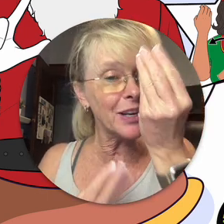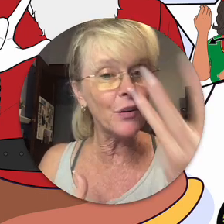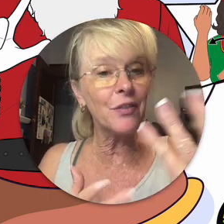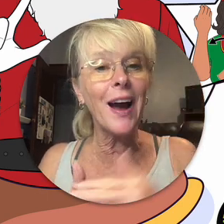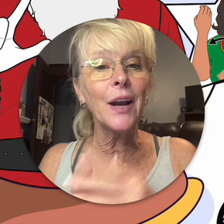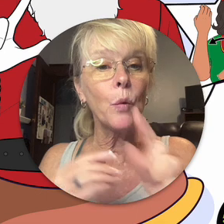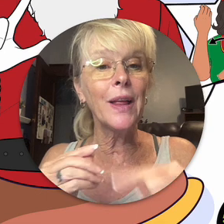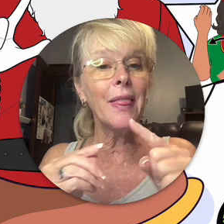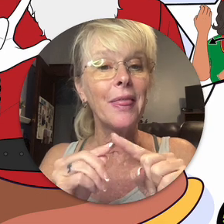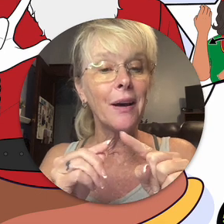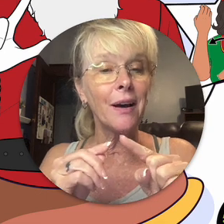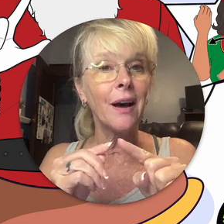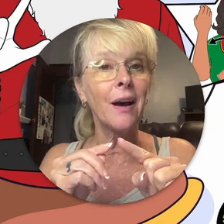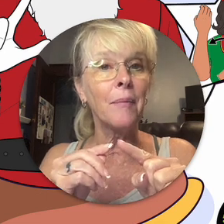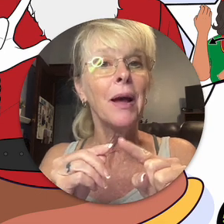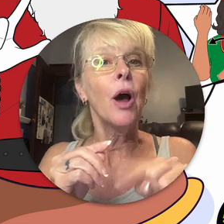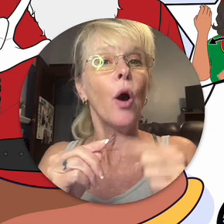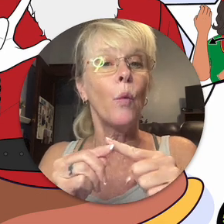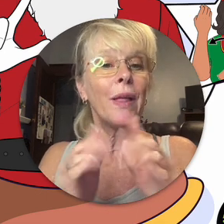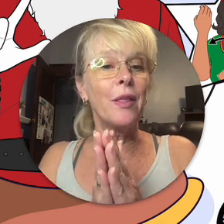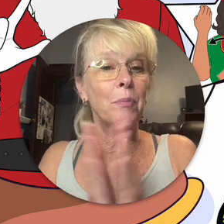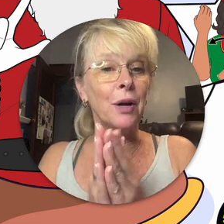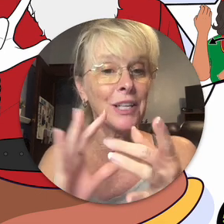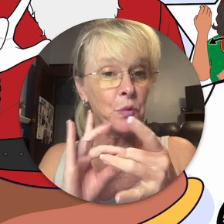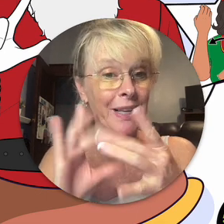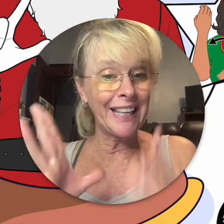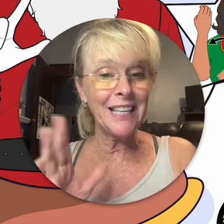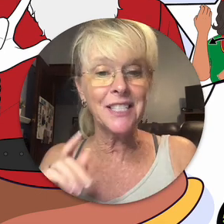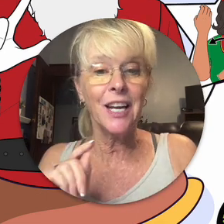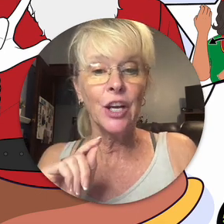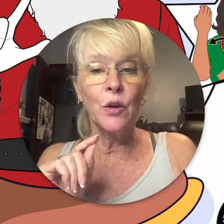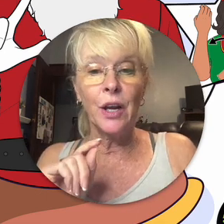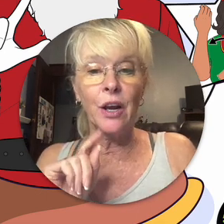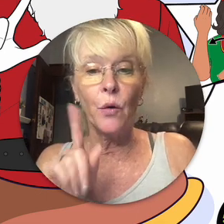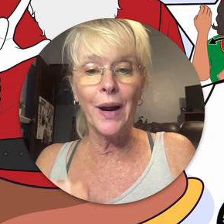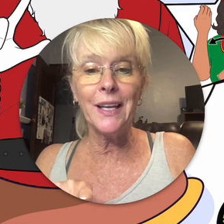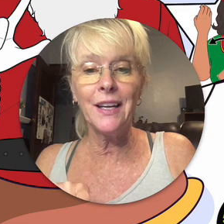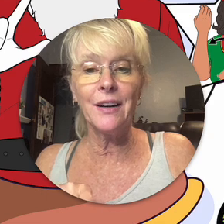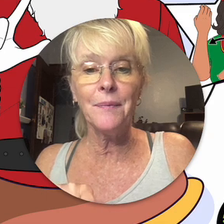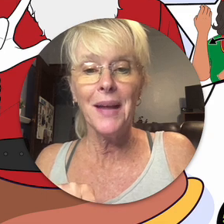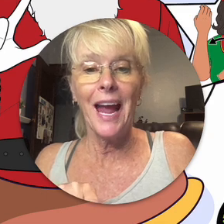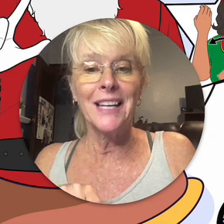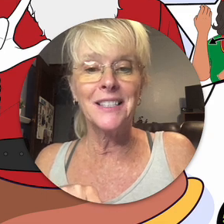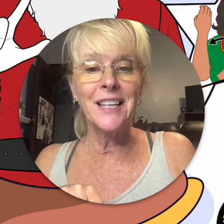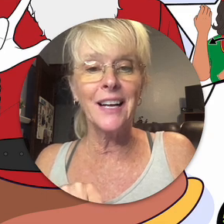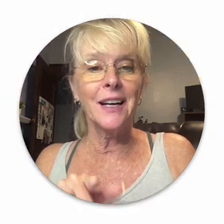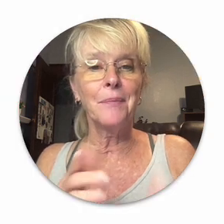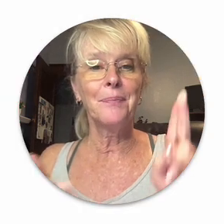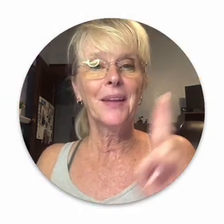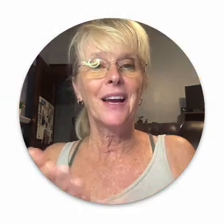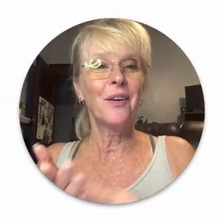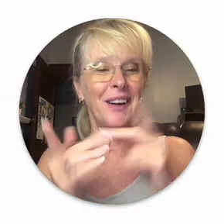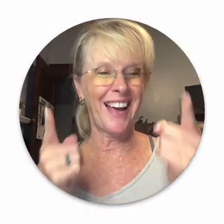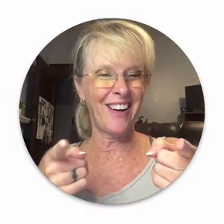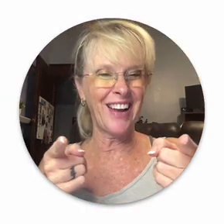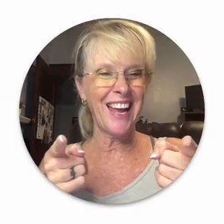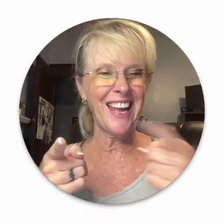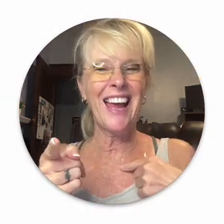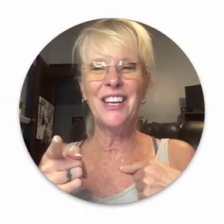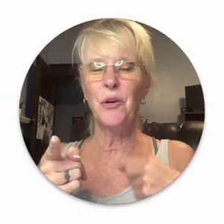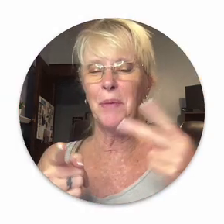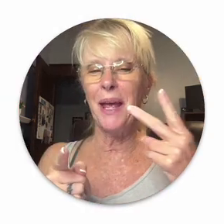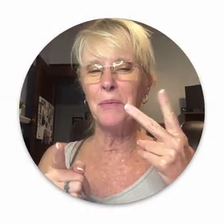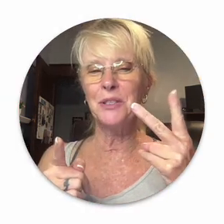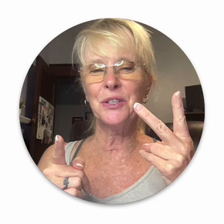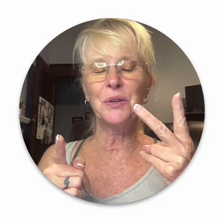you want to be notified when the, um, when the book is released, you can go right here and sign up. Okay.